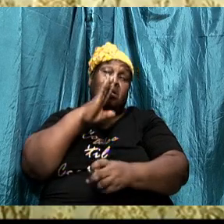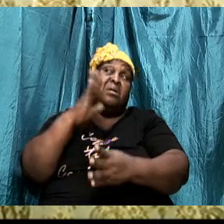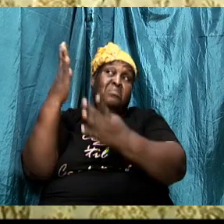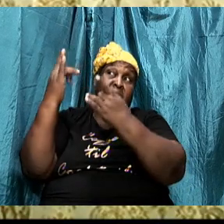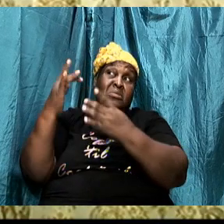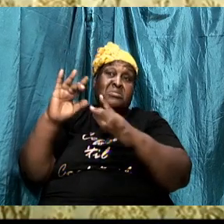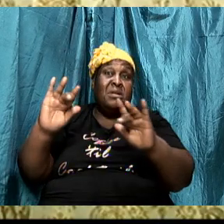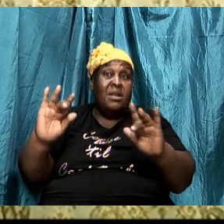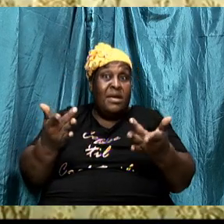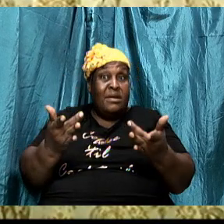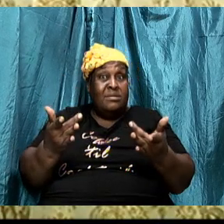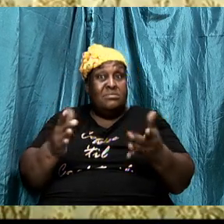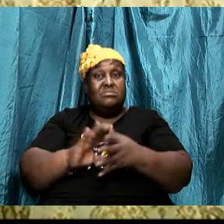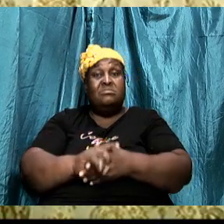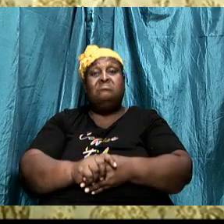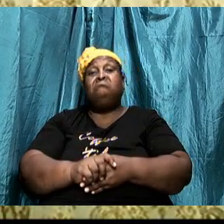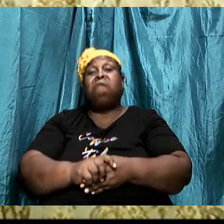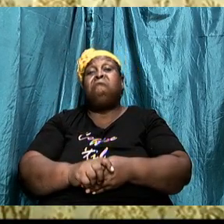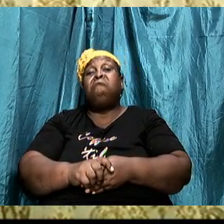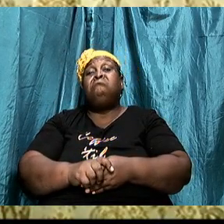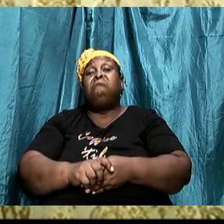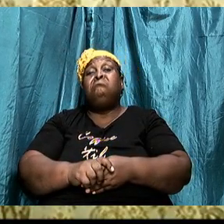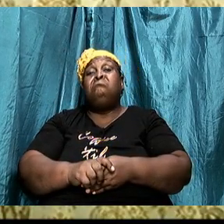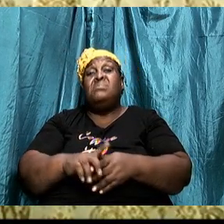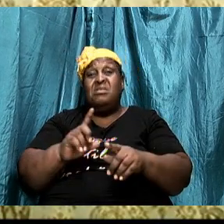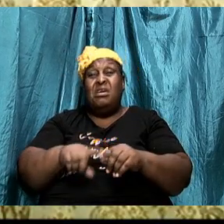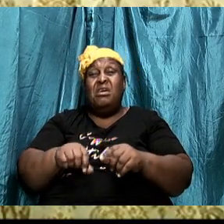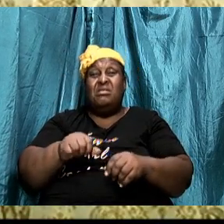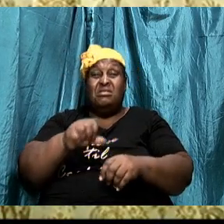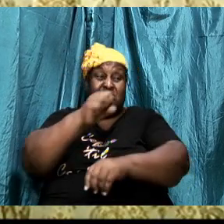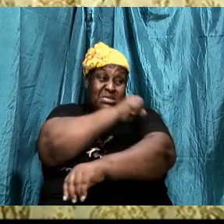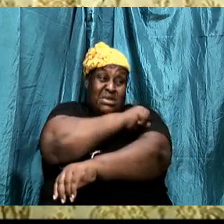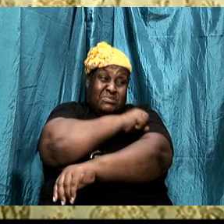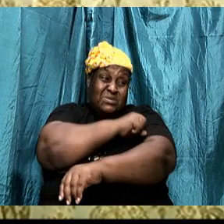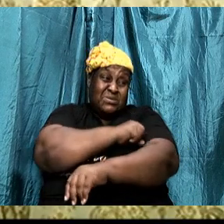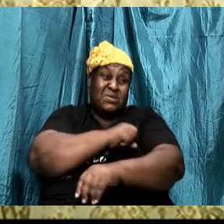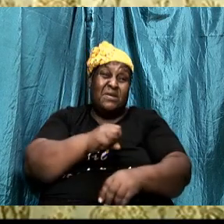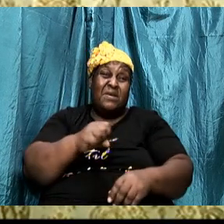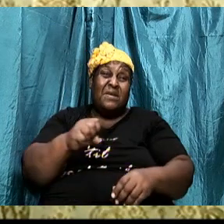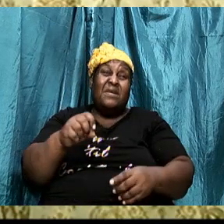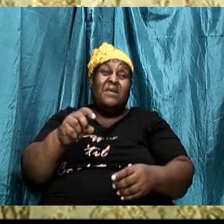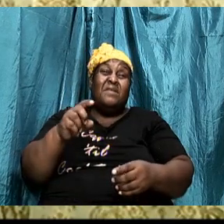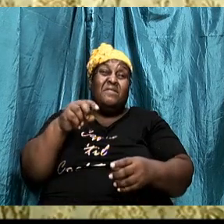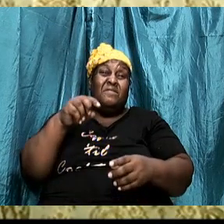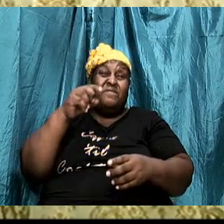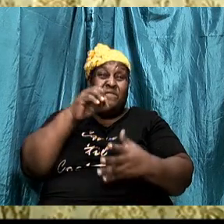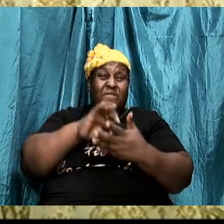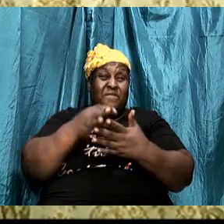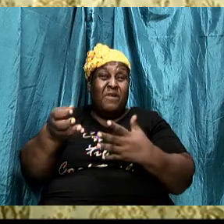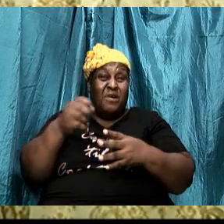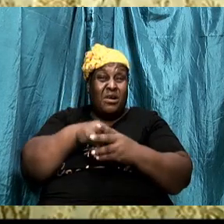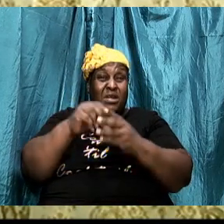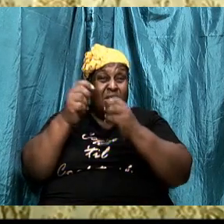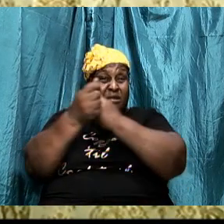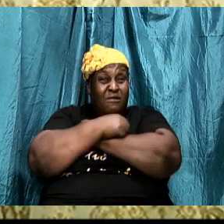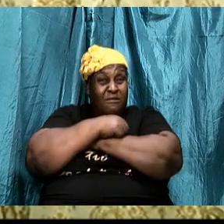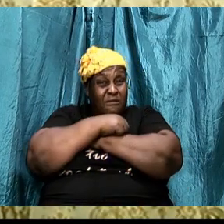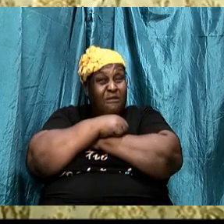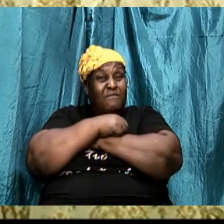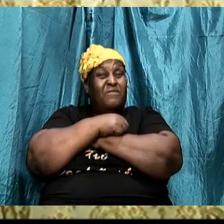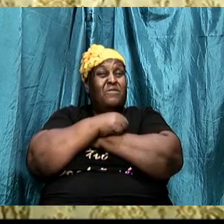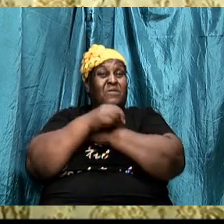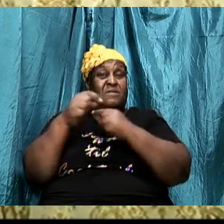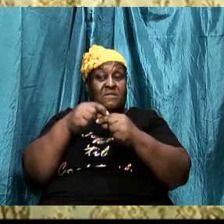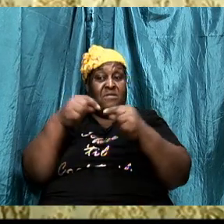And while he fell in love with this woman, the woman said to him, tell me what it is, where your strength comes